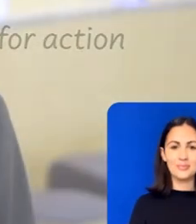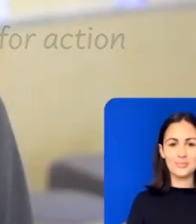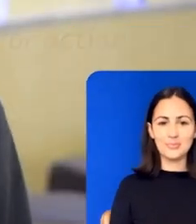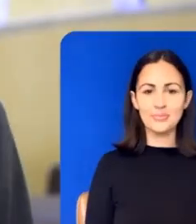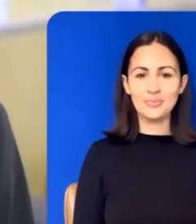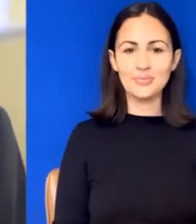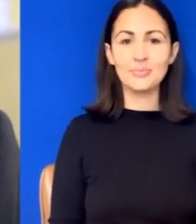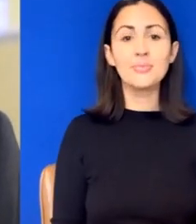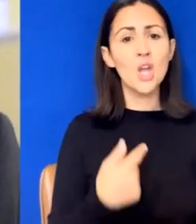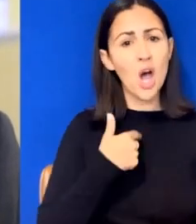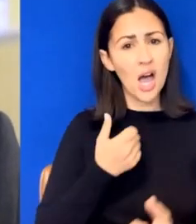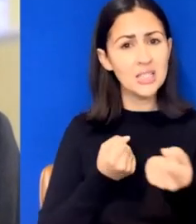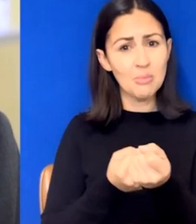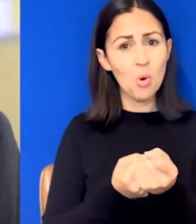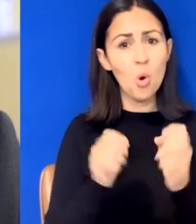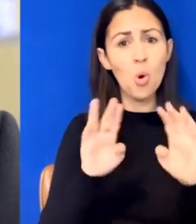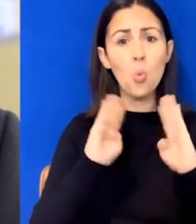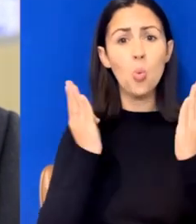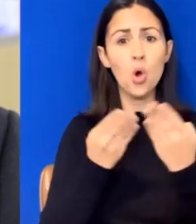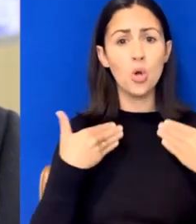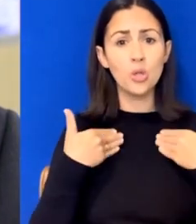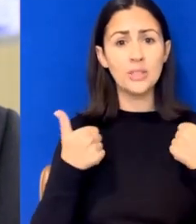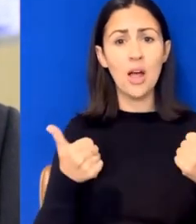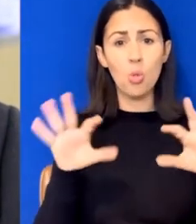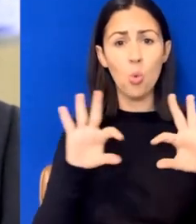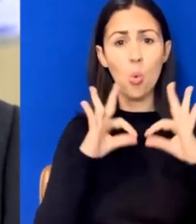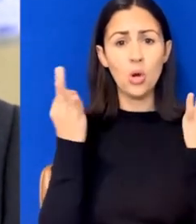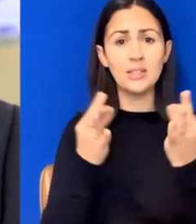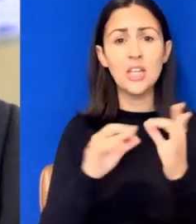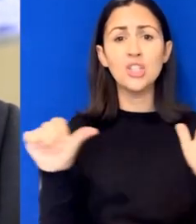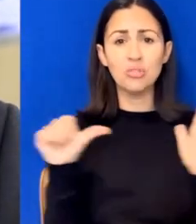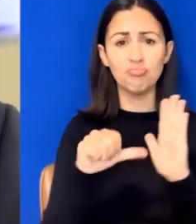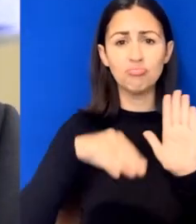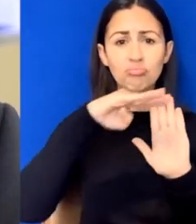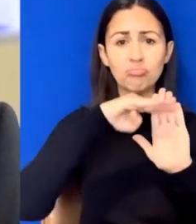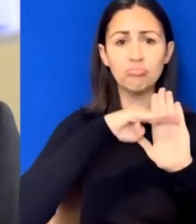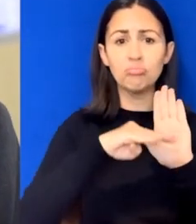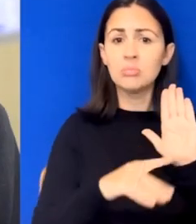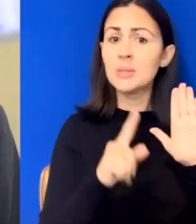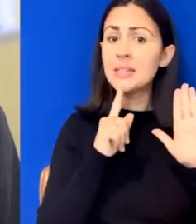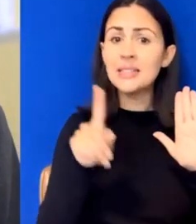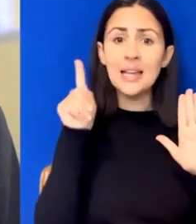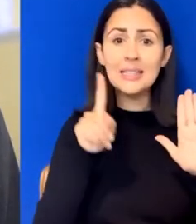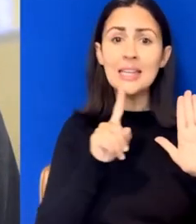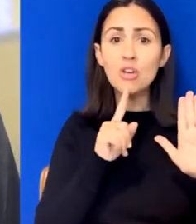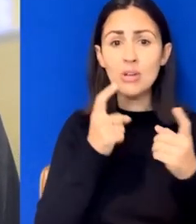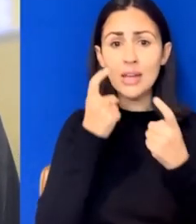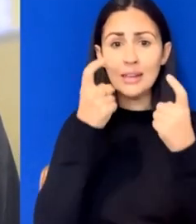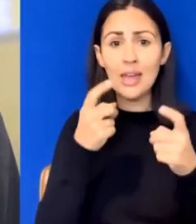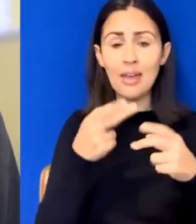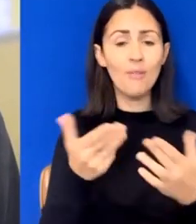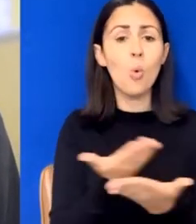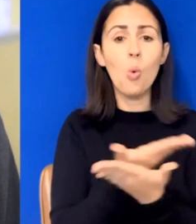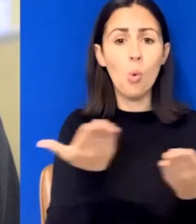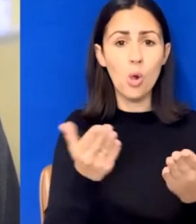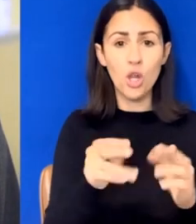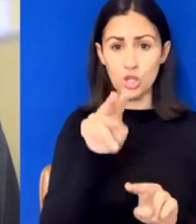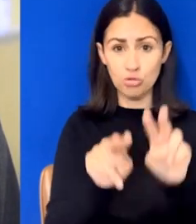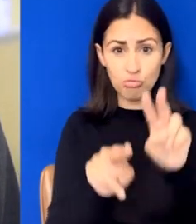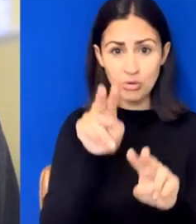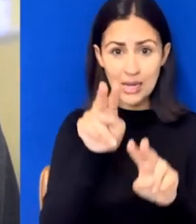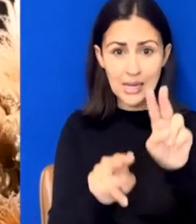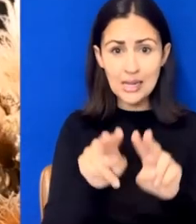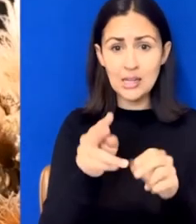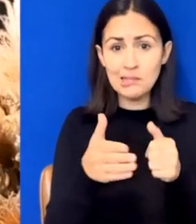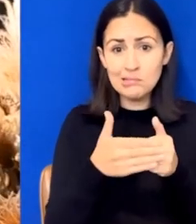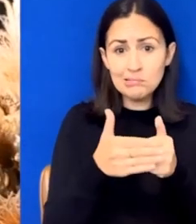I support the World Health Organisation's call to action. Hearing care for all. Screen. Rehabilitate. Communicate.